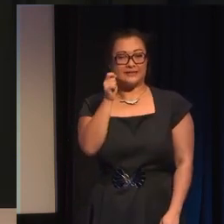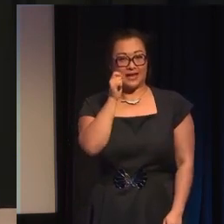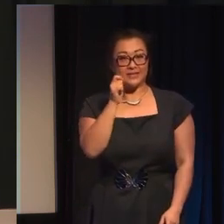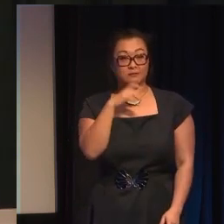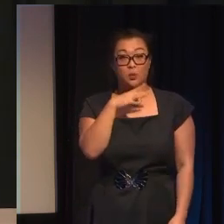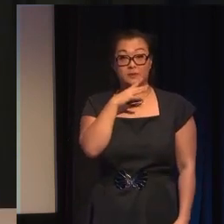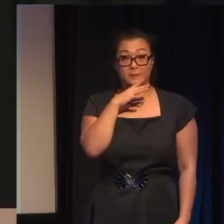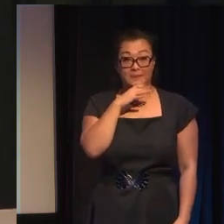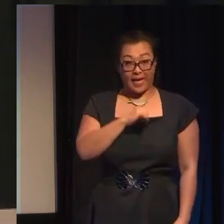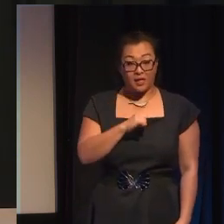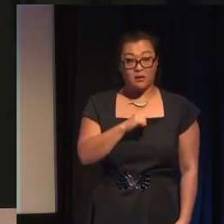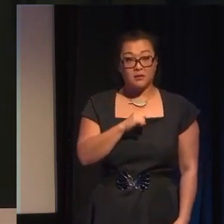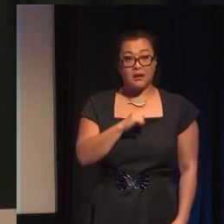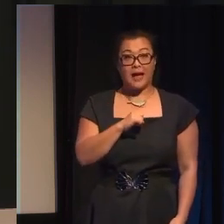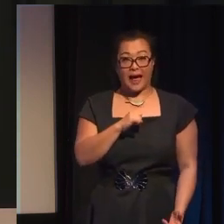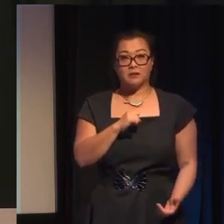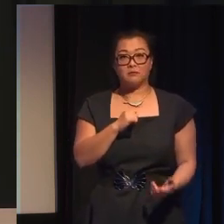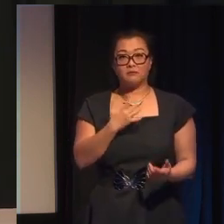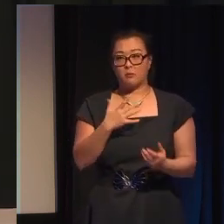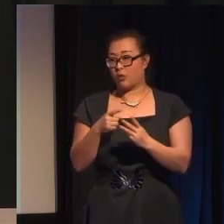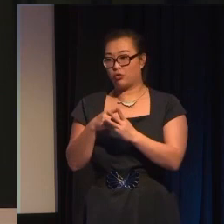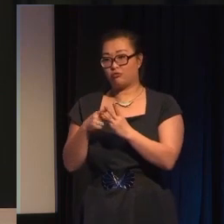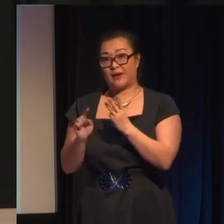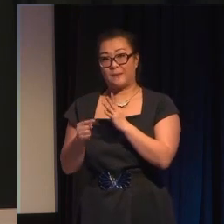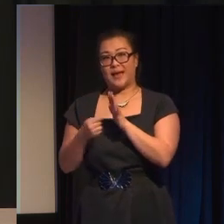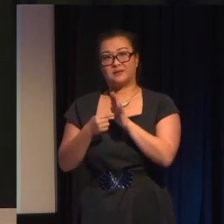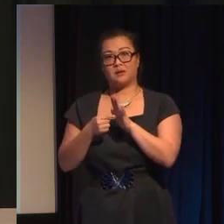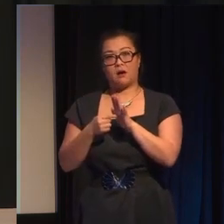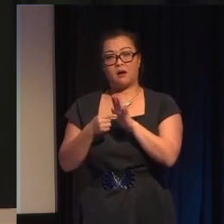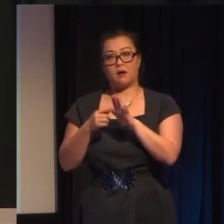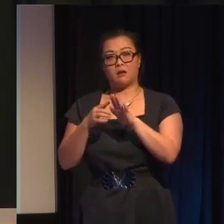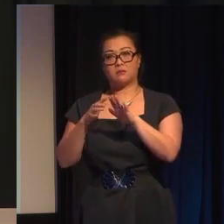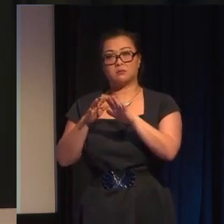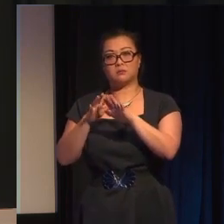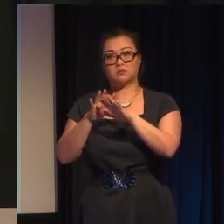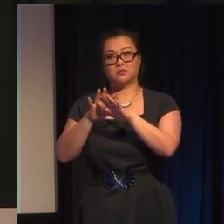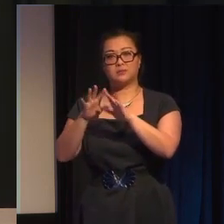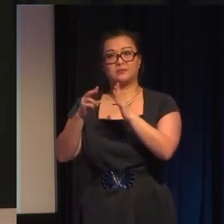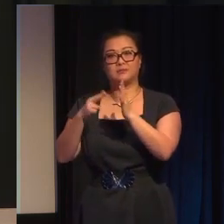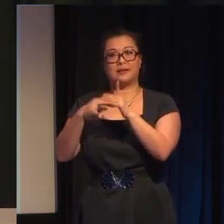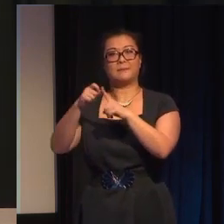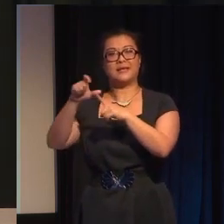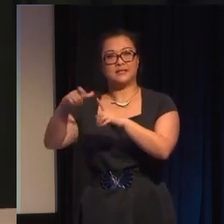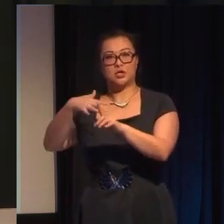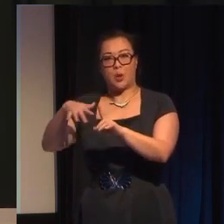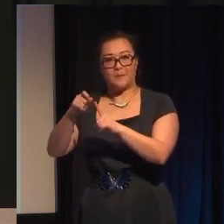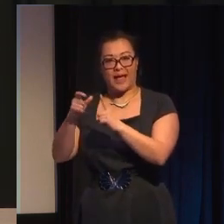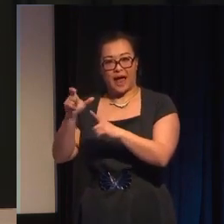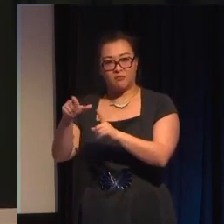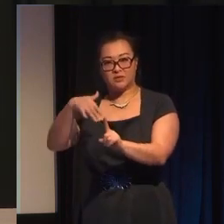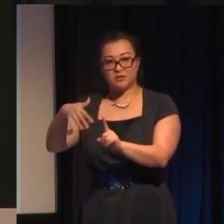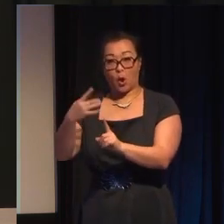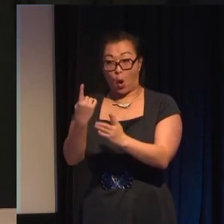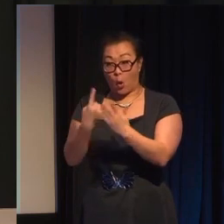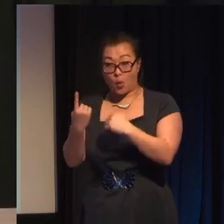and of the three major non-player characters, only one, Miles' wife Adelaide, was a woman so I brought out that character